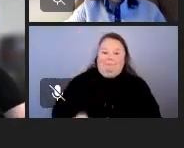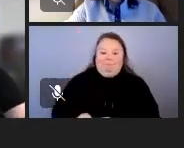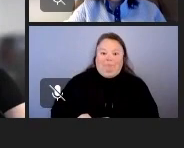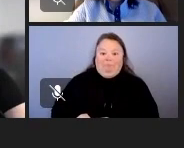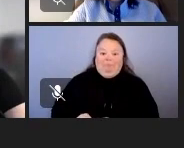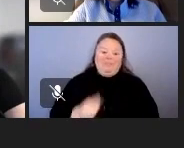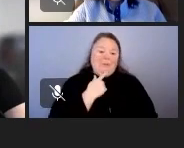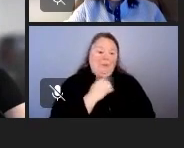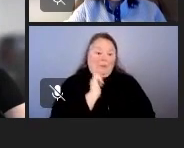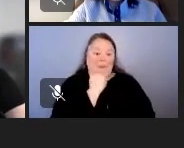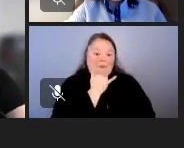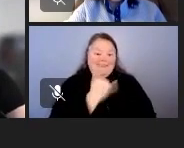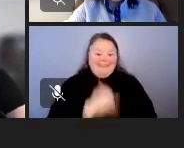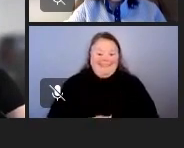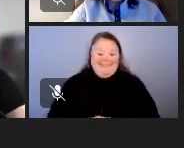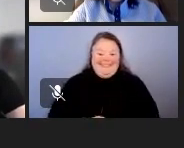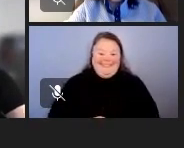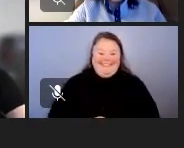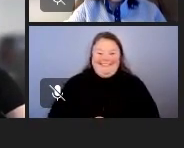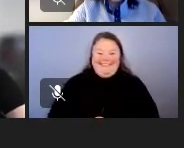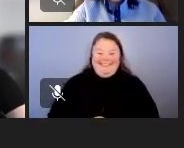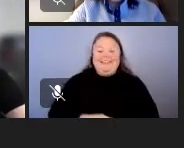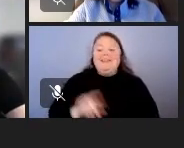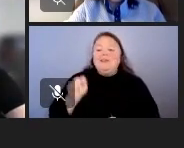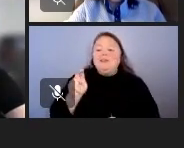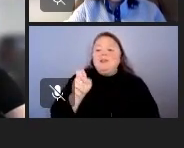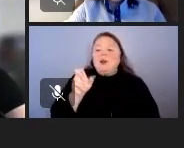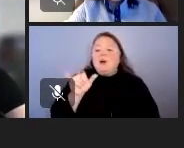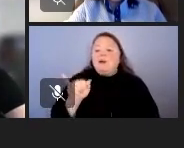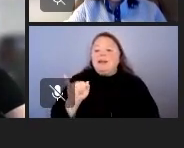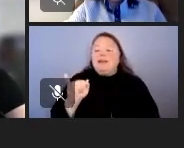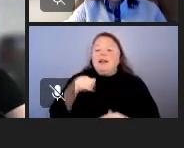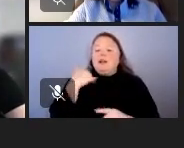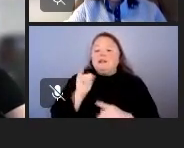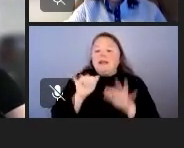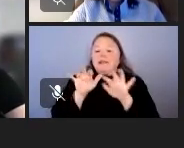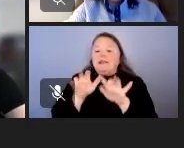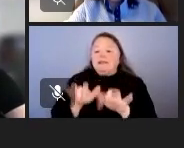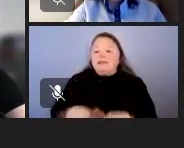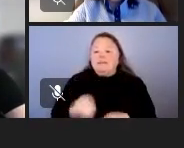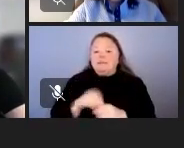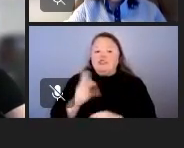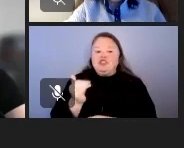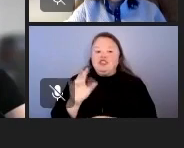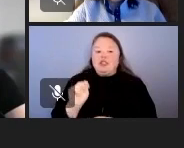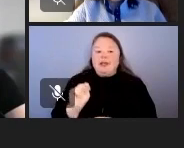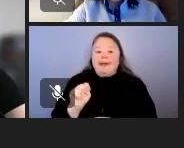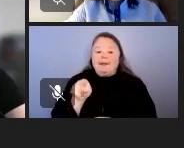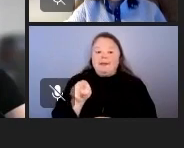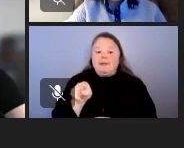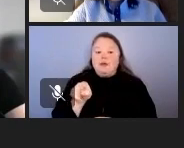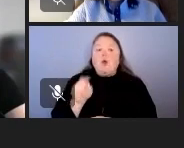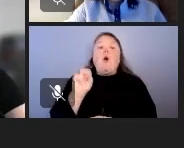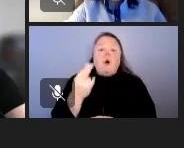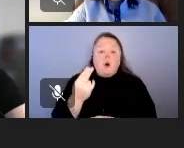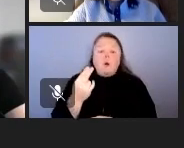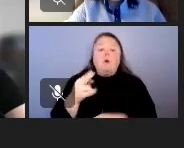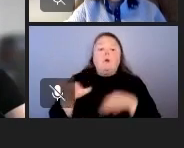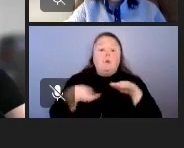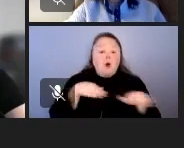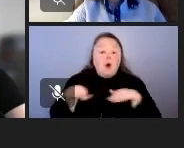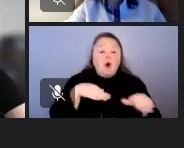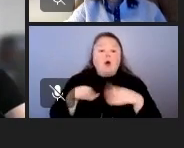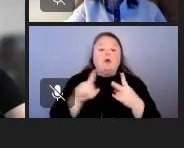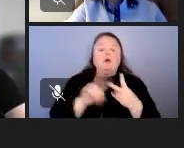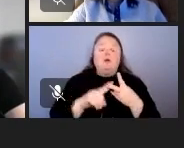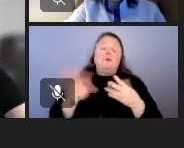Looks like there's some in the chat, Tony. Let's see. Trying to look at it. Looks like, oh, there's walks, music.